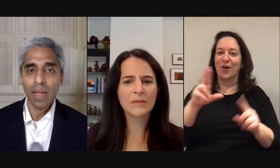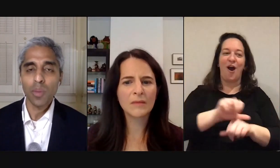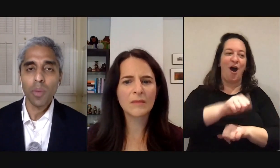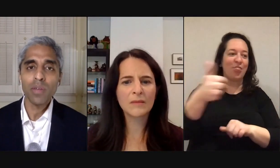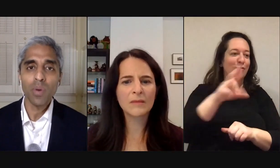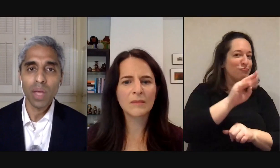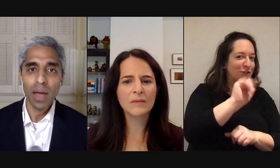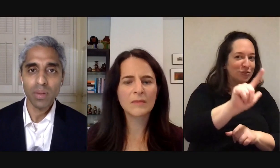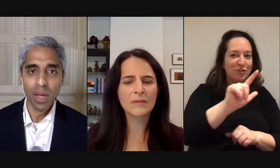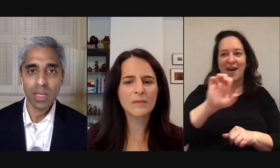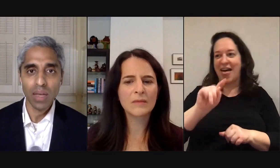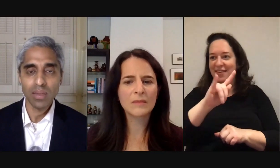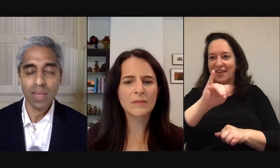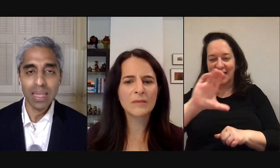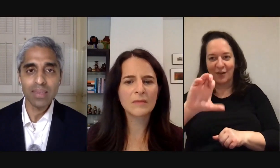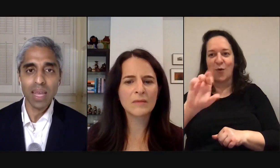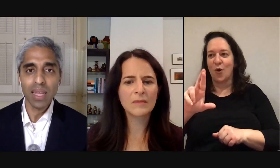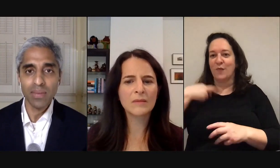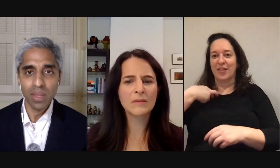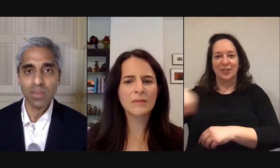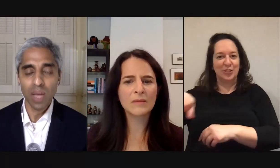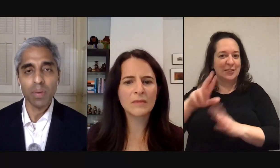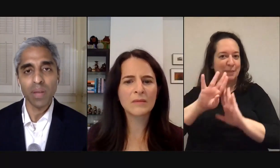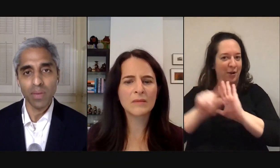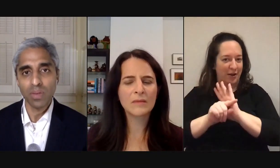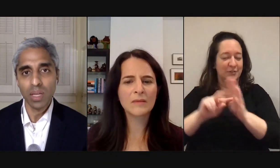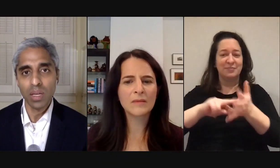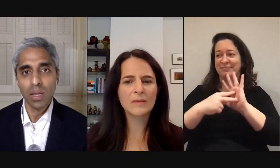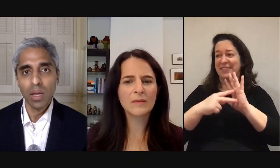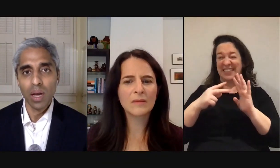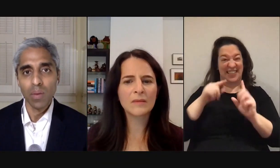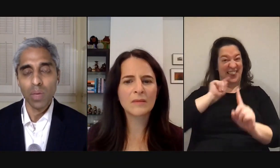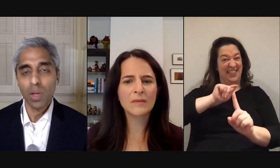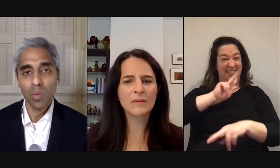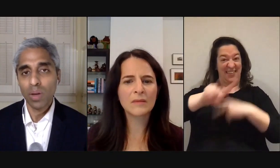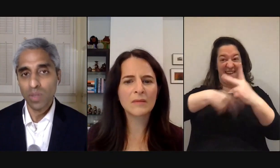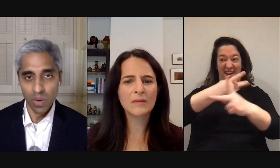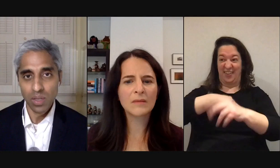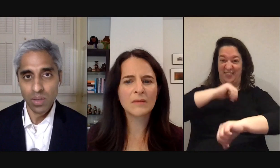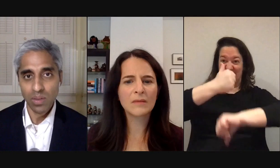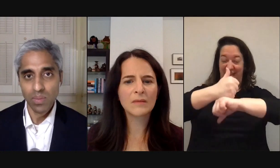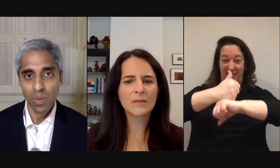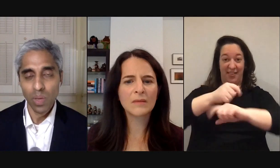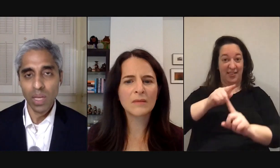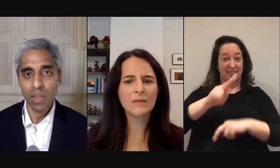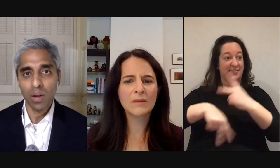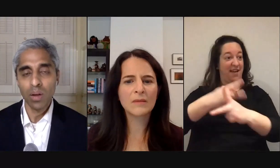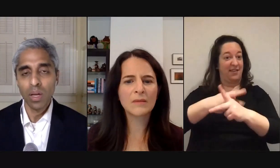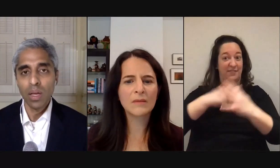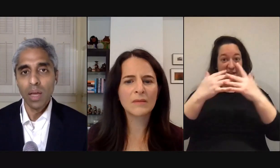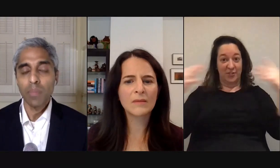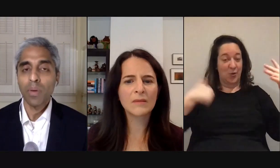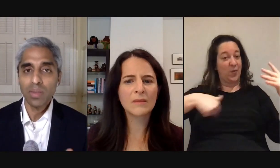and so part of what we have to recognize is that in the setting of this type of diversity we can go in one of two directions we can